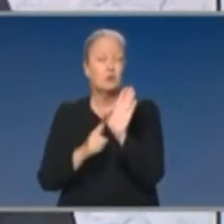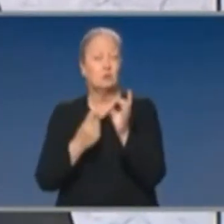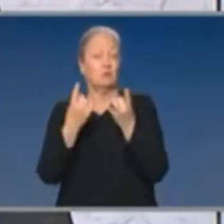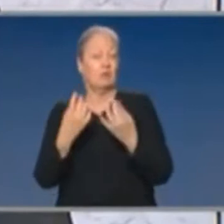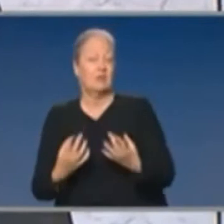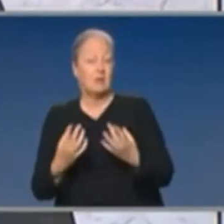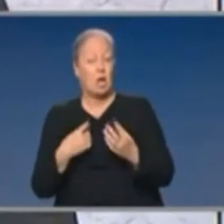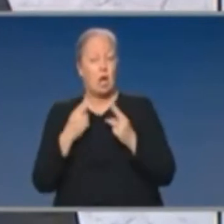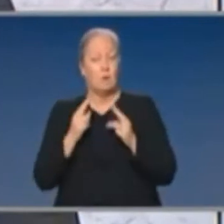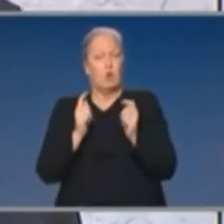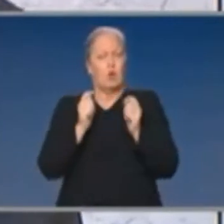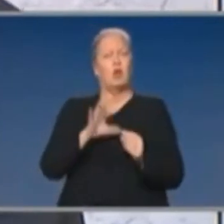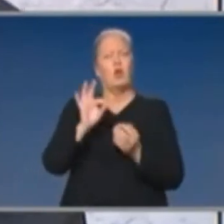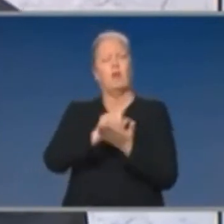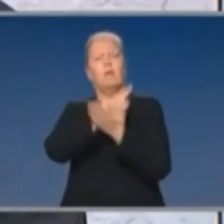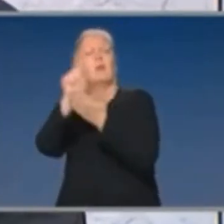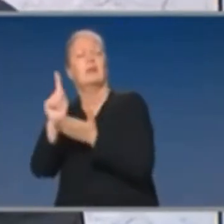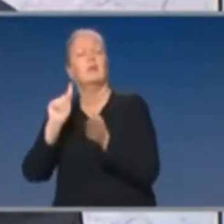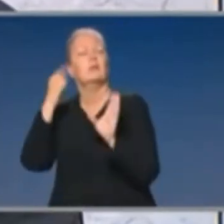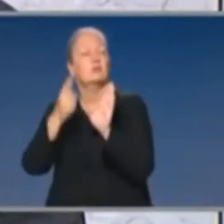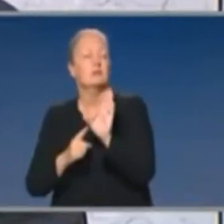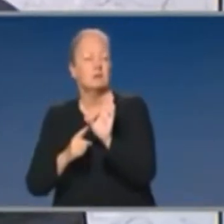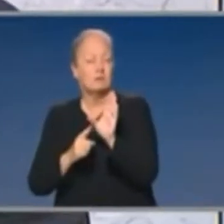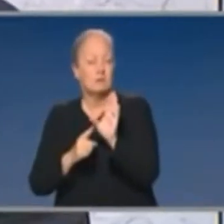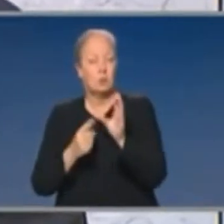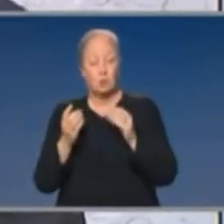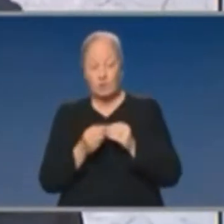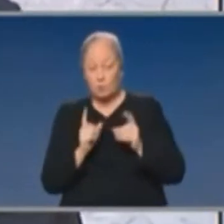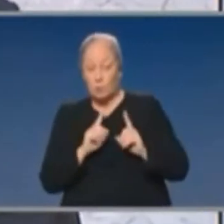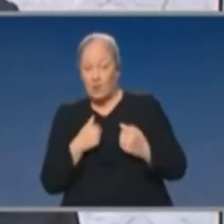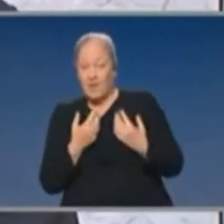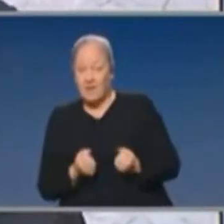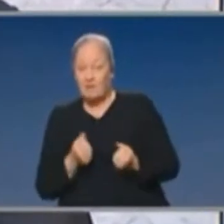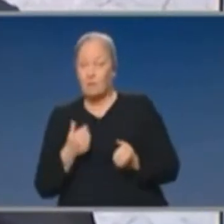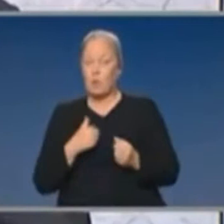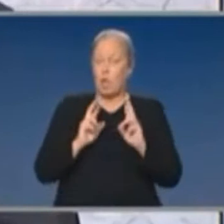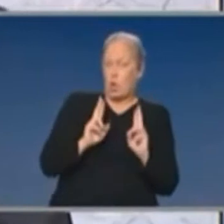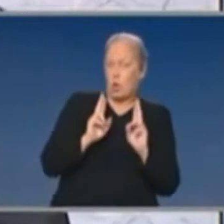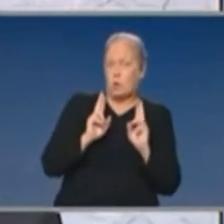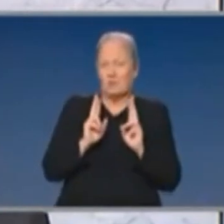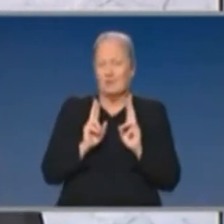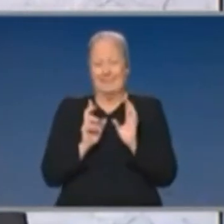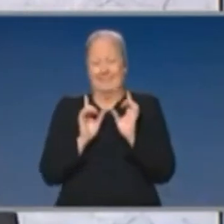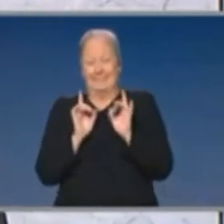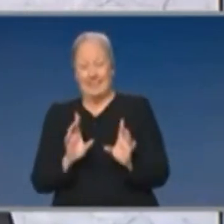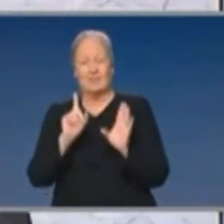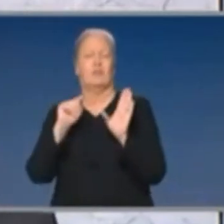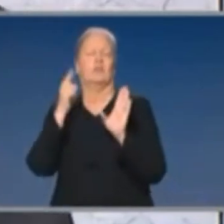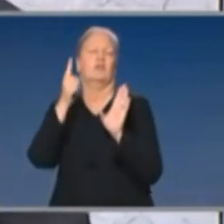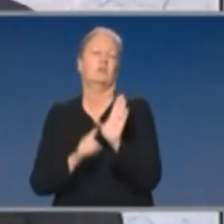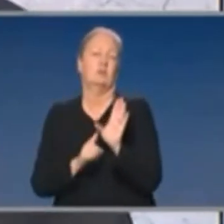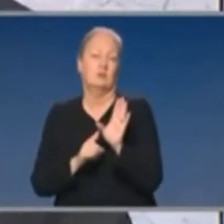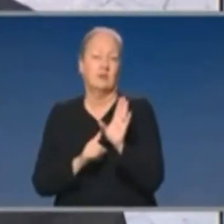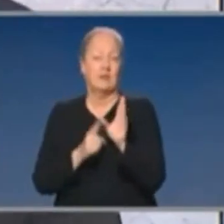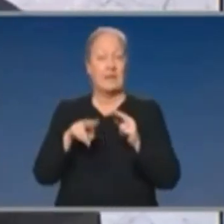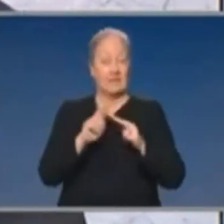that is in the early part of next year. Well, it certainly can under this arrangement be from the start of next year with what we've been able to put in place